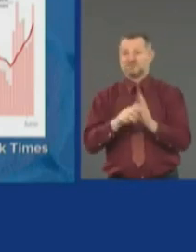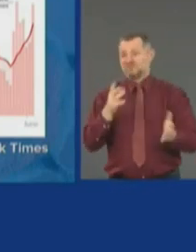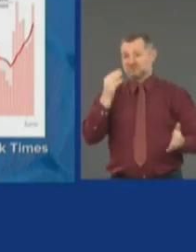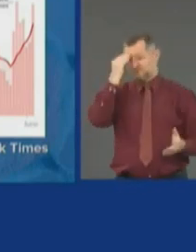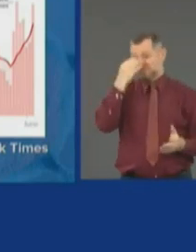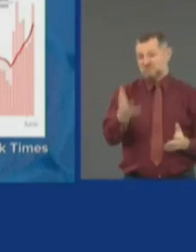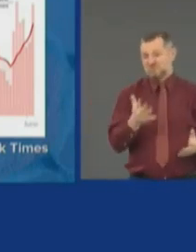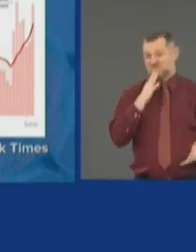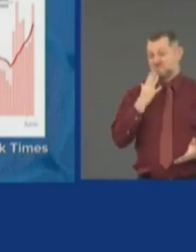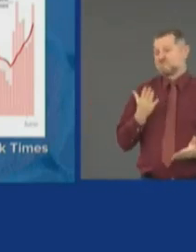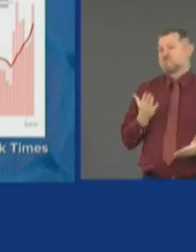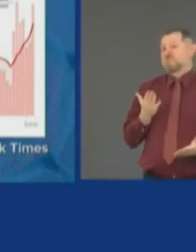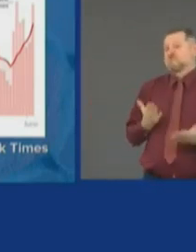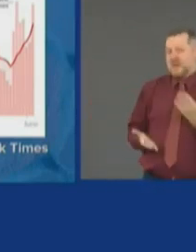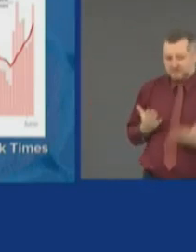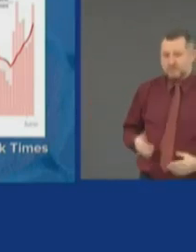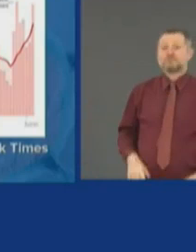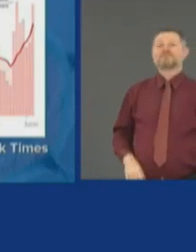times than not.